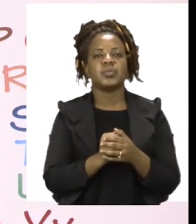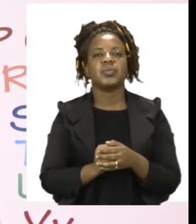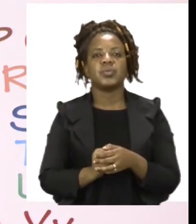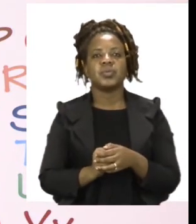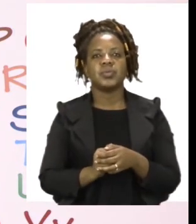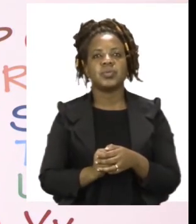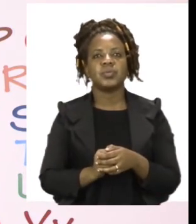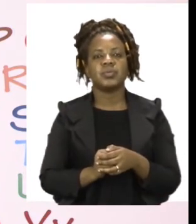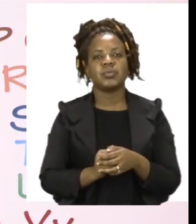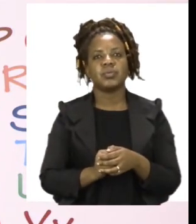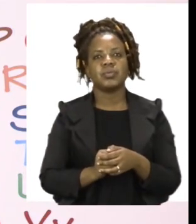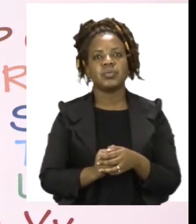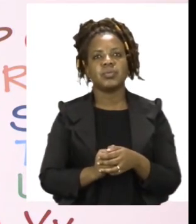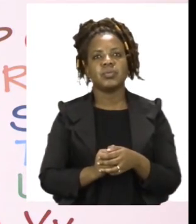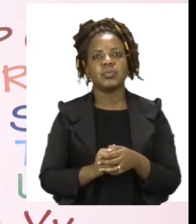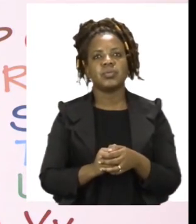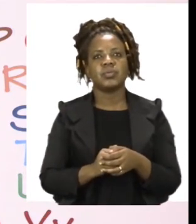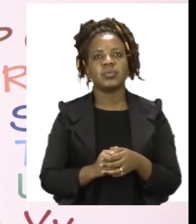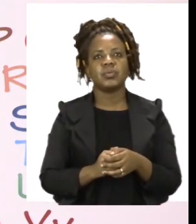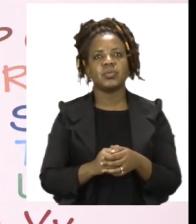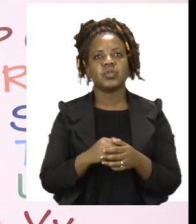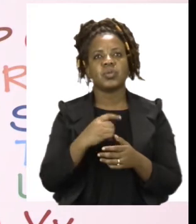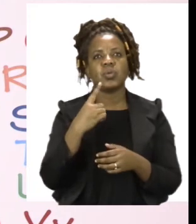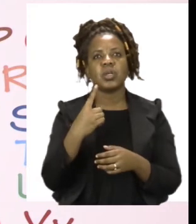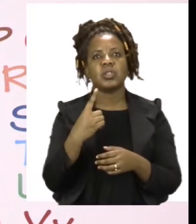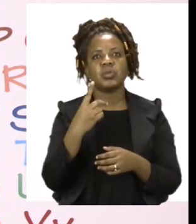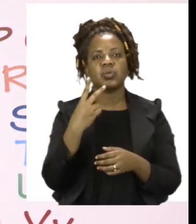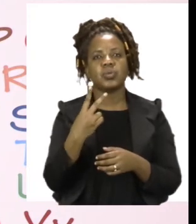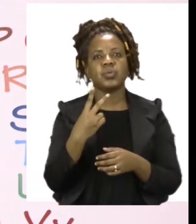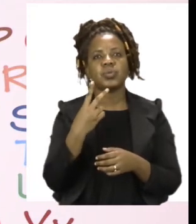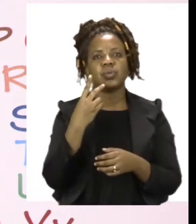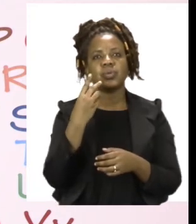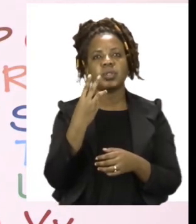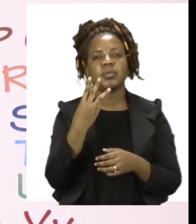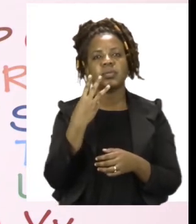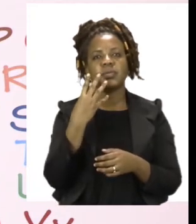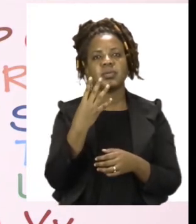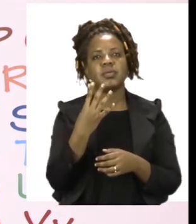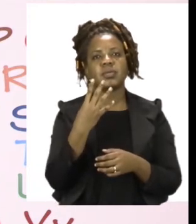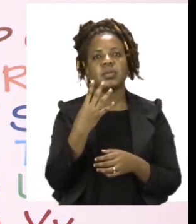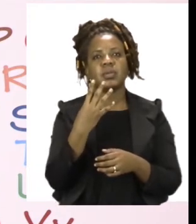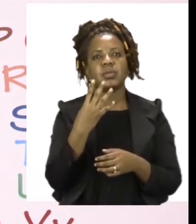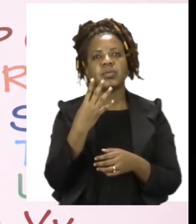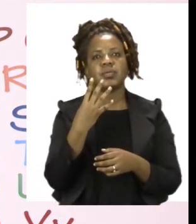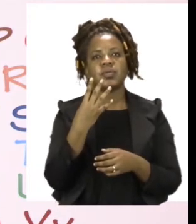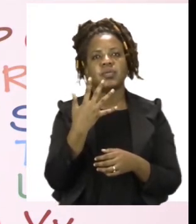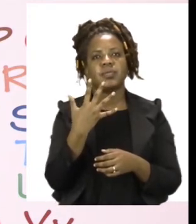aside. Then I need to make sure that these are eight. One, two, three, four,